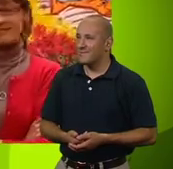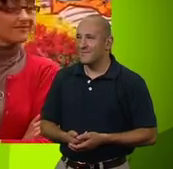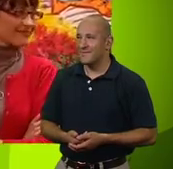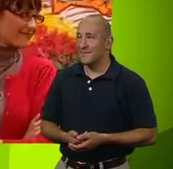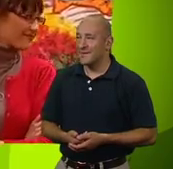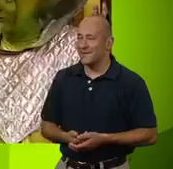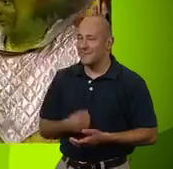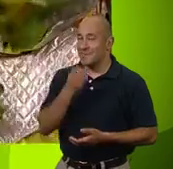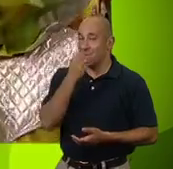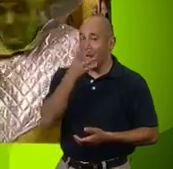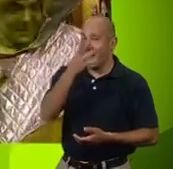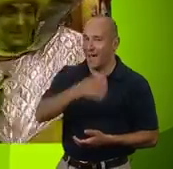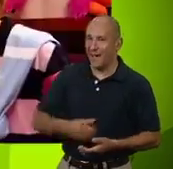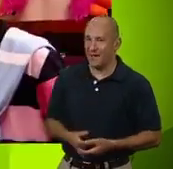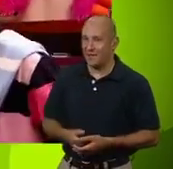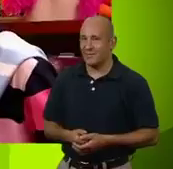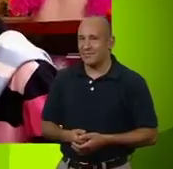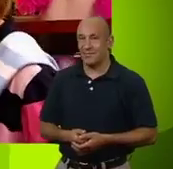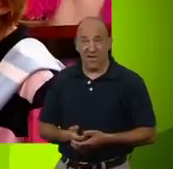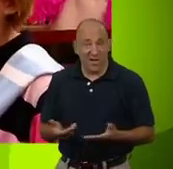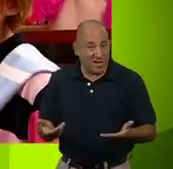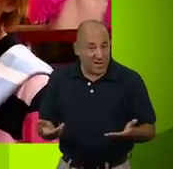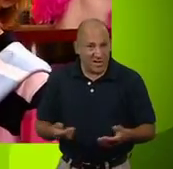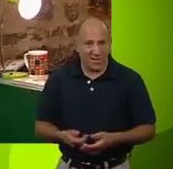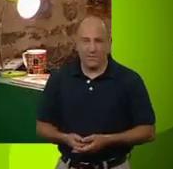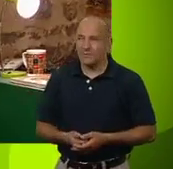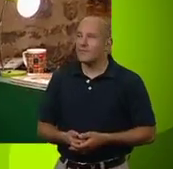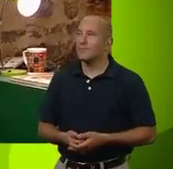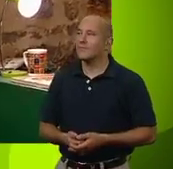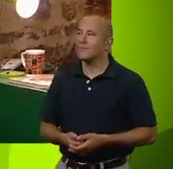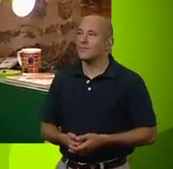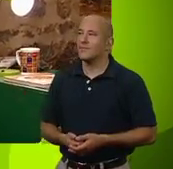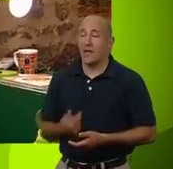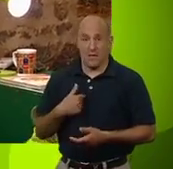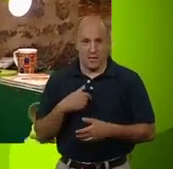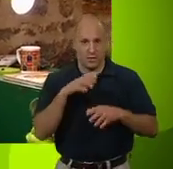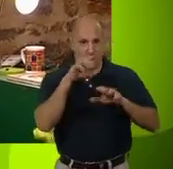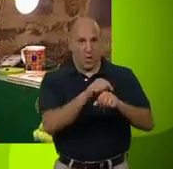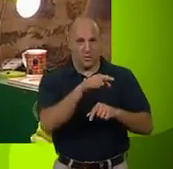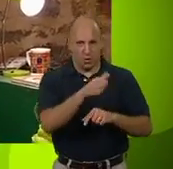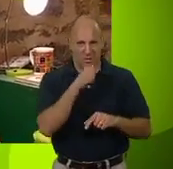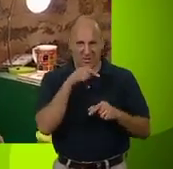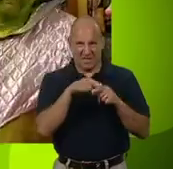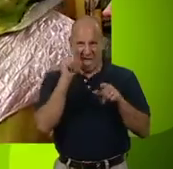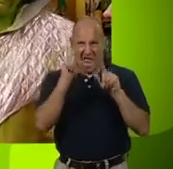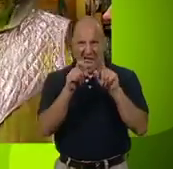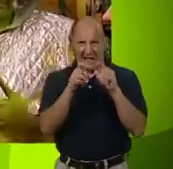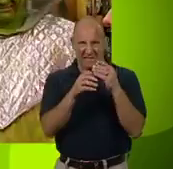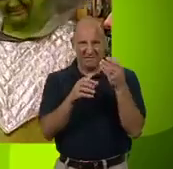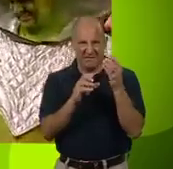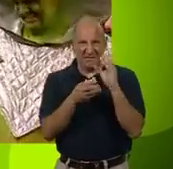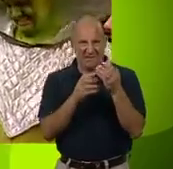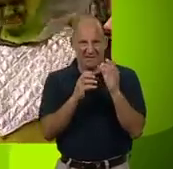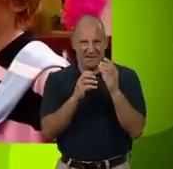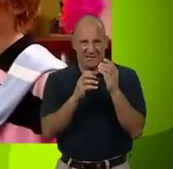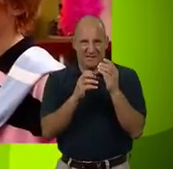Ah, delicious. Well, Max? I caught this one using some sort of alien